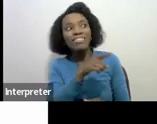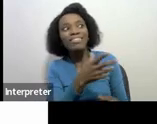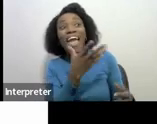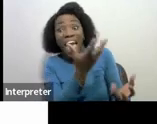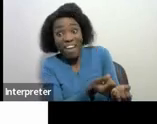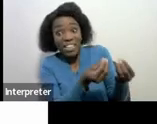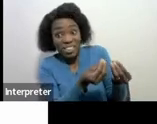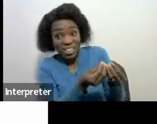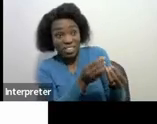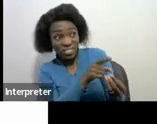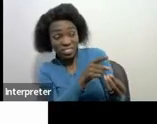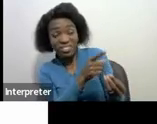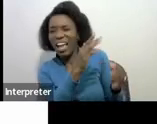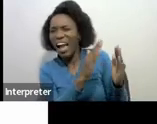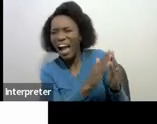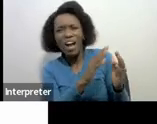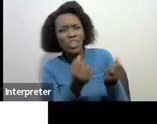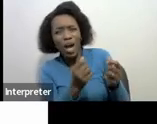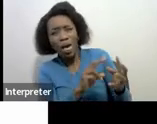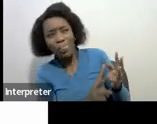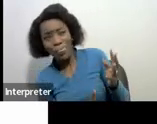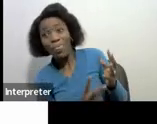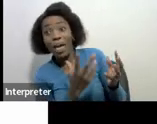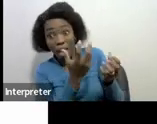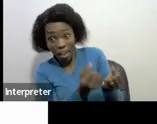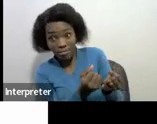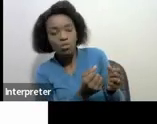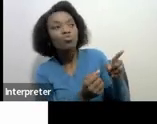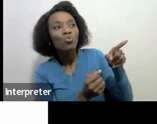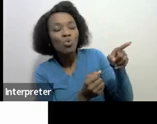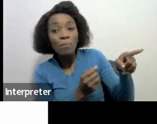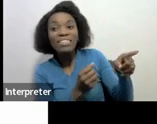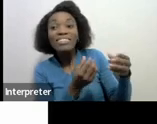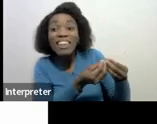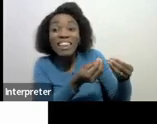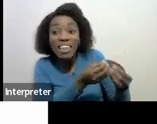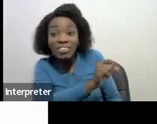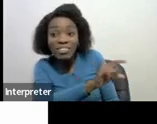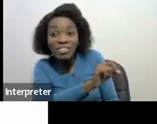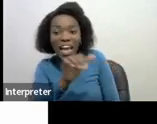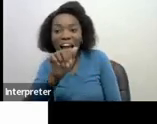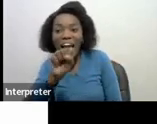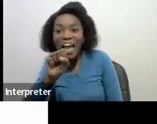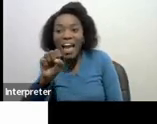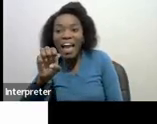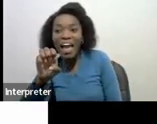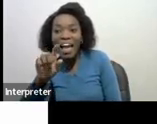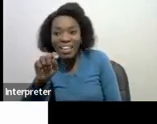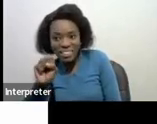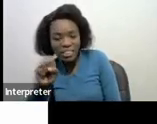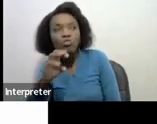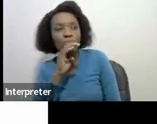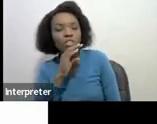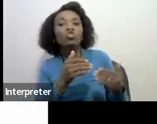possess the purpose of that is to attach some of those assets obviously we start with the movable